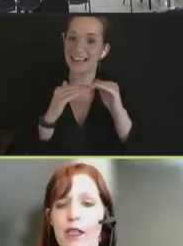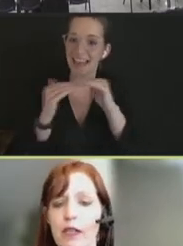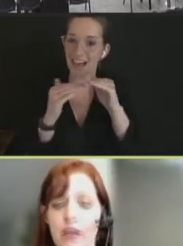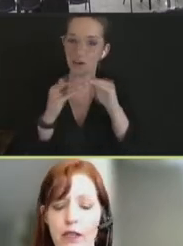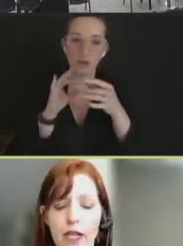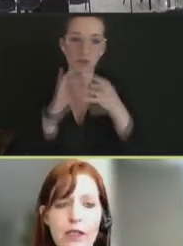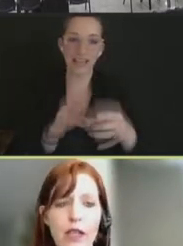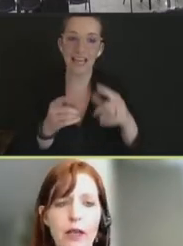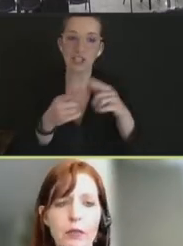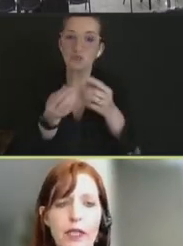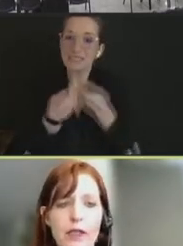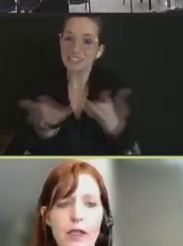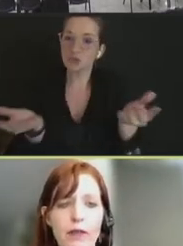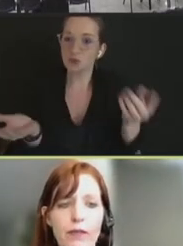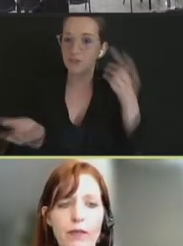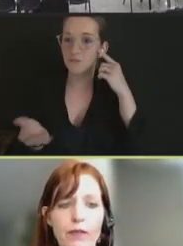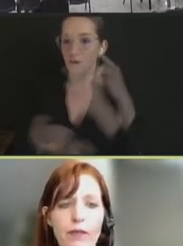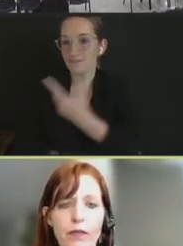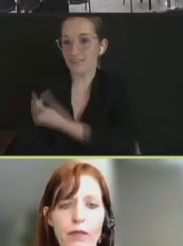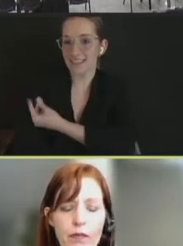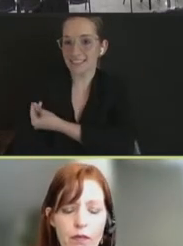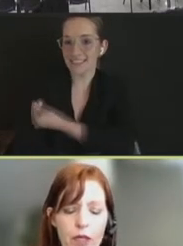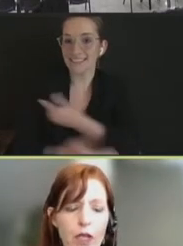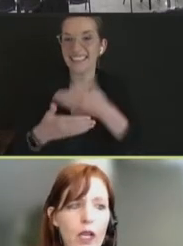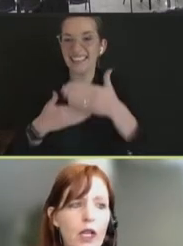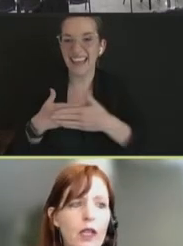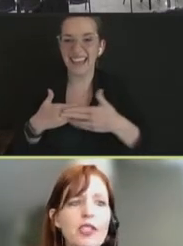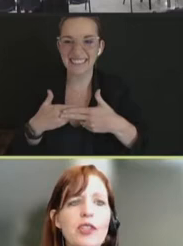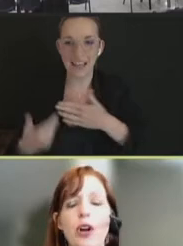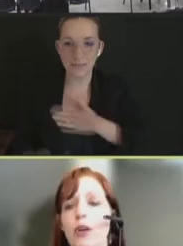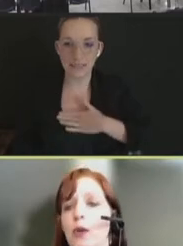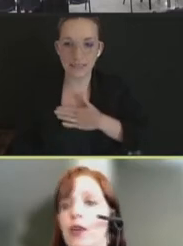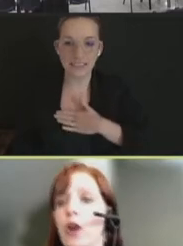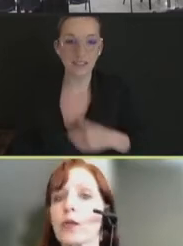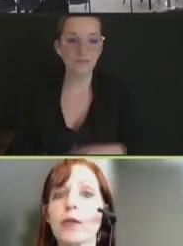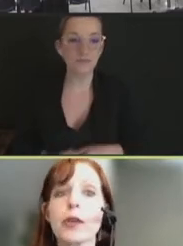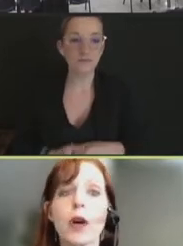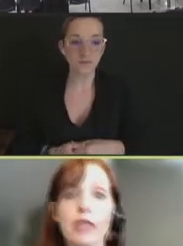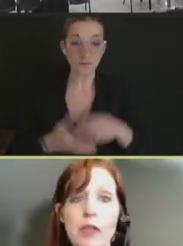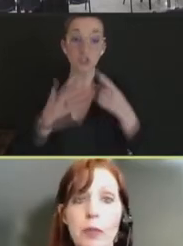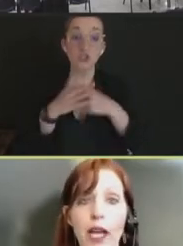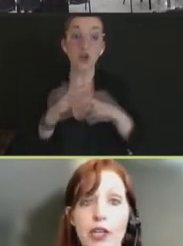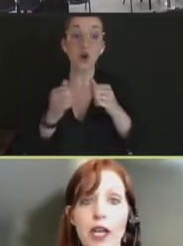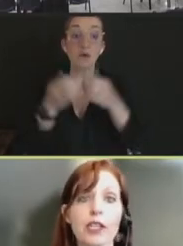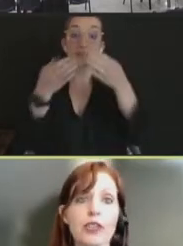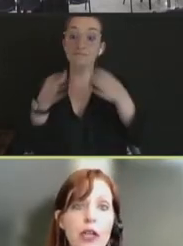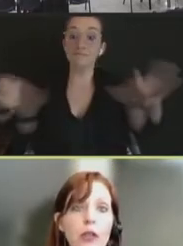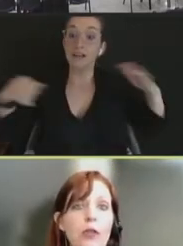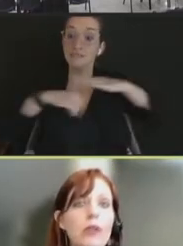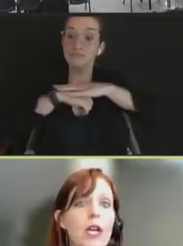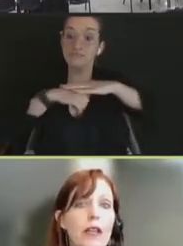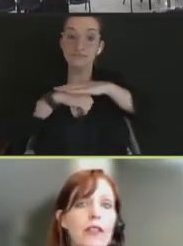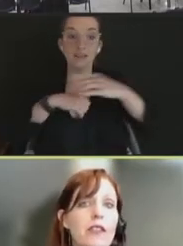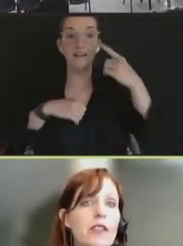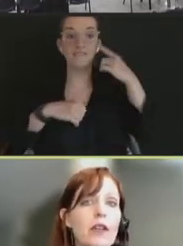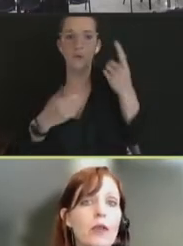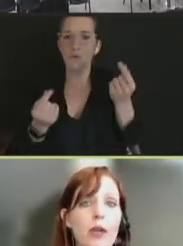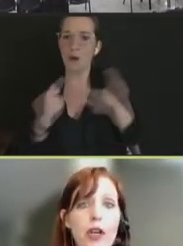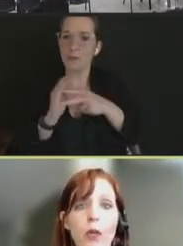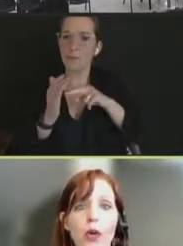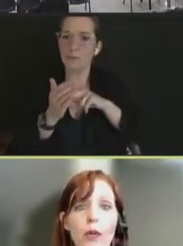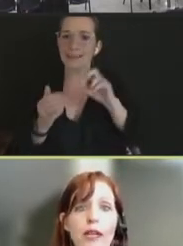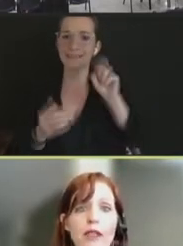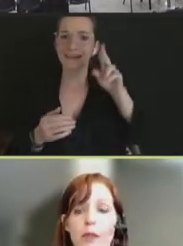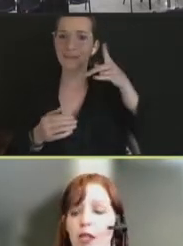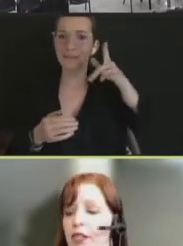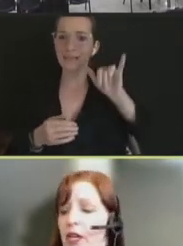vaccines. Next slide, please. Let me start with an overview of a supply chain in general. This year, we